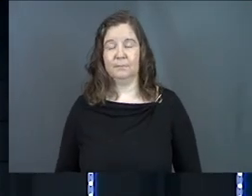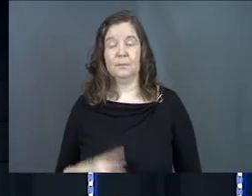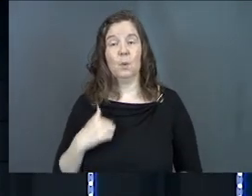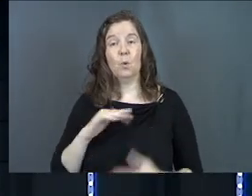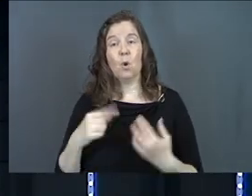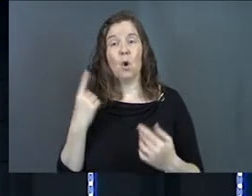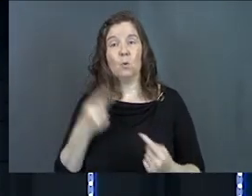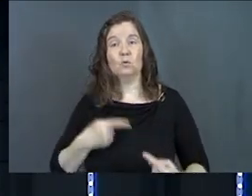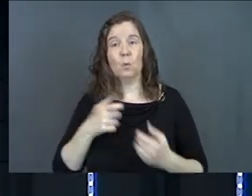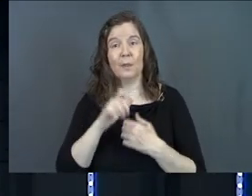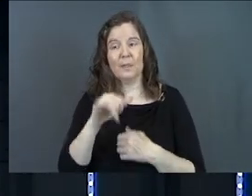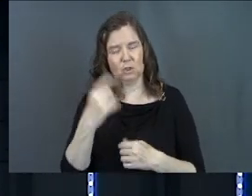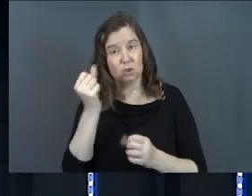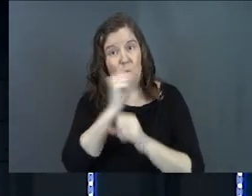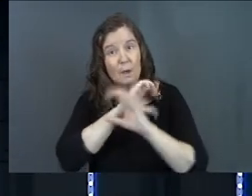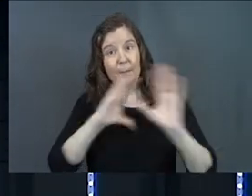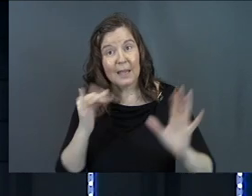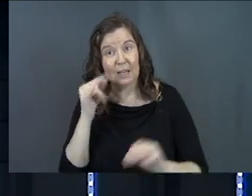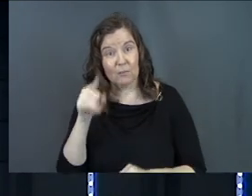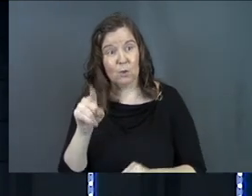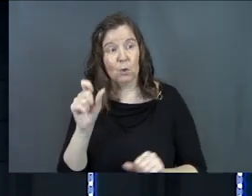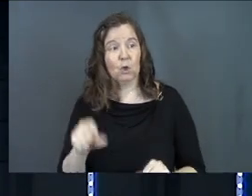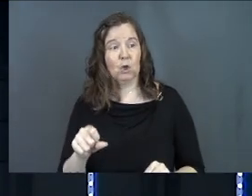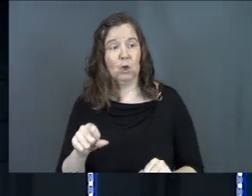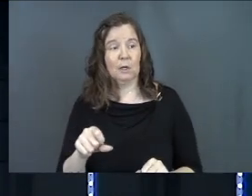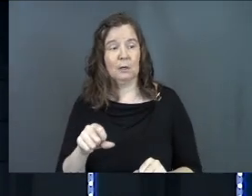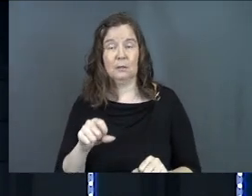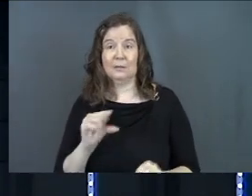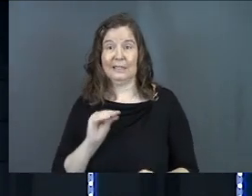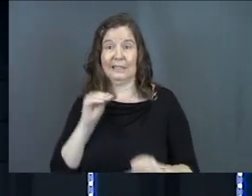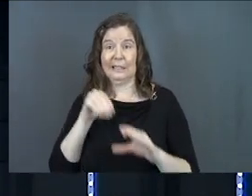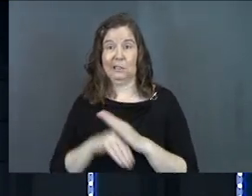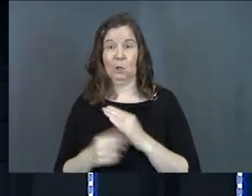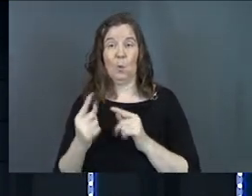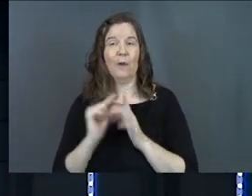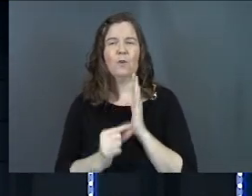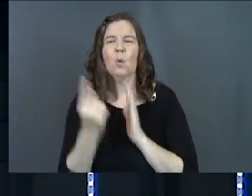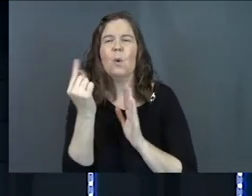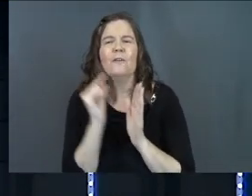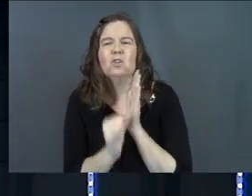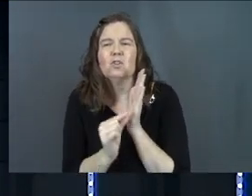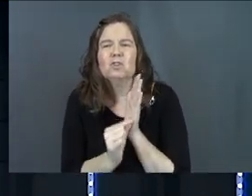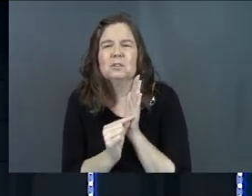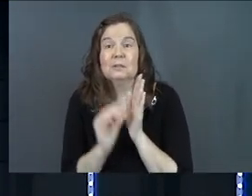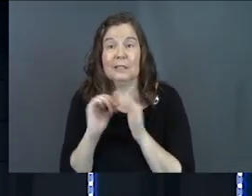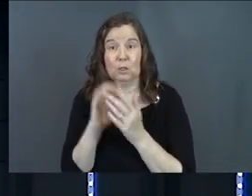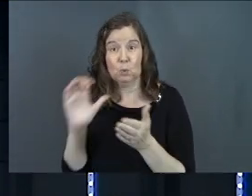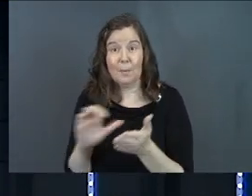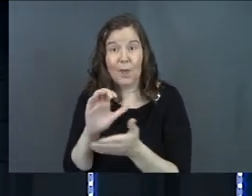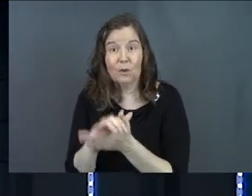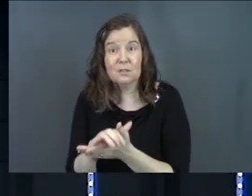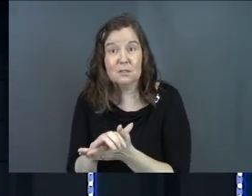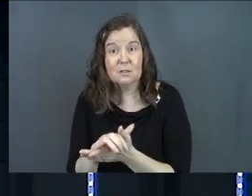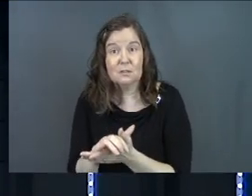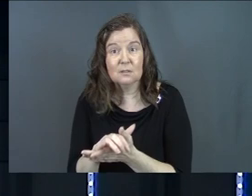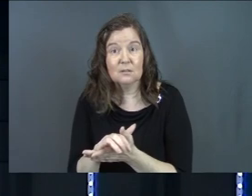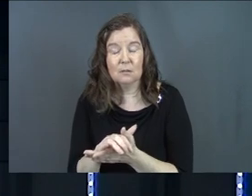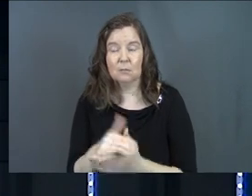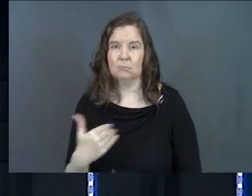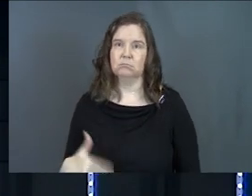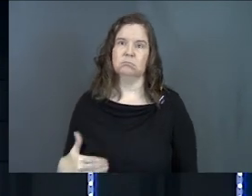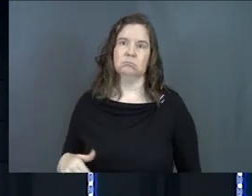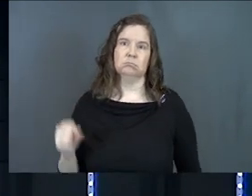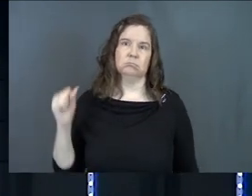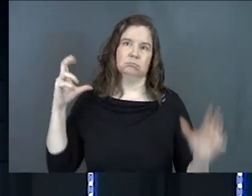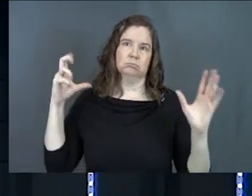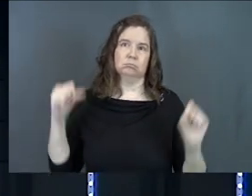And we're always struggling with that. Could you imagine if you could just insert this one verse, just this one verse into marriages? Oh